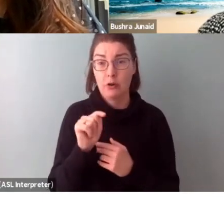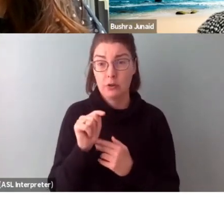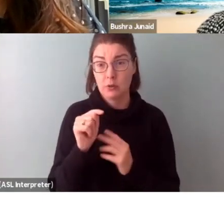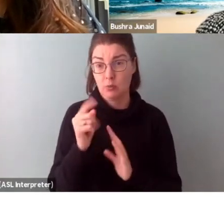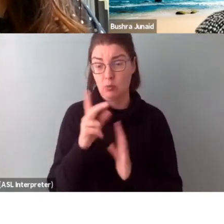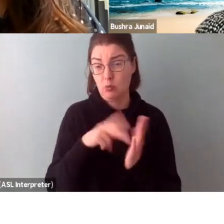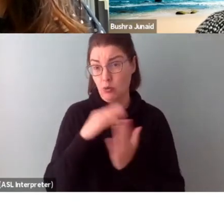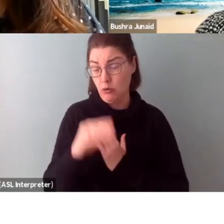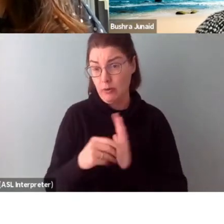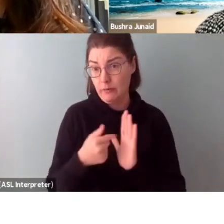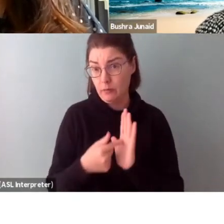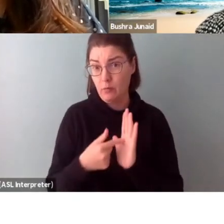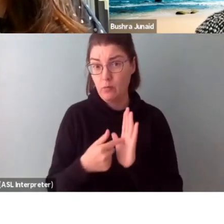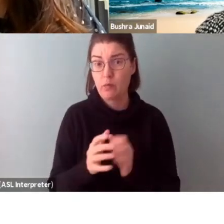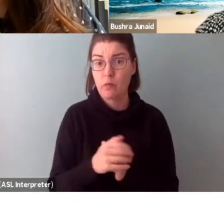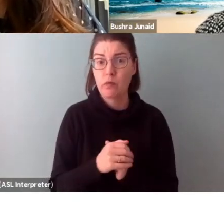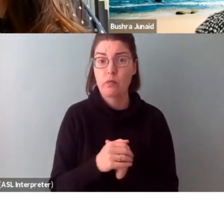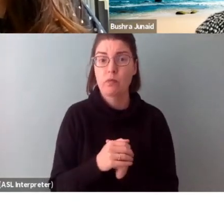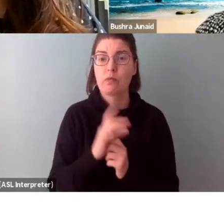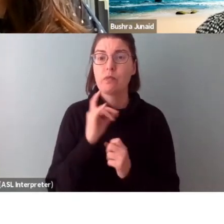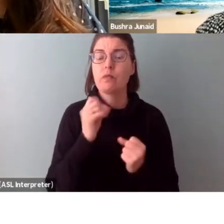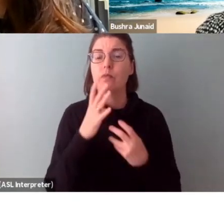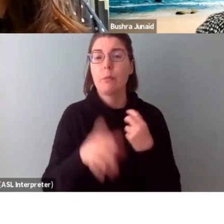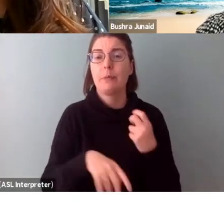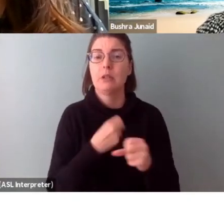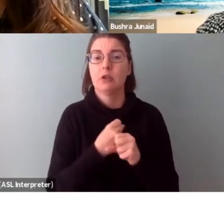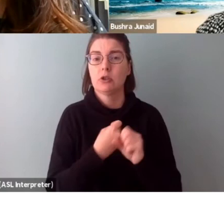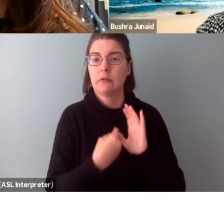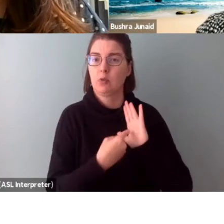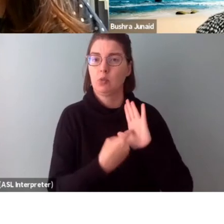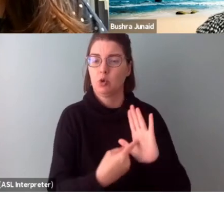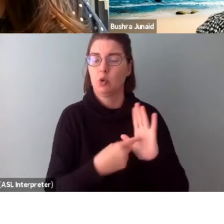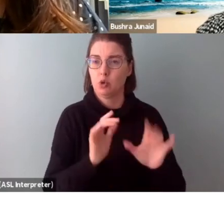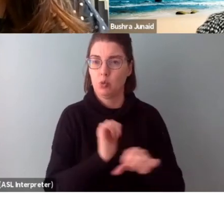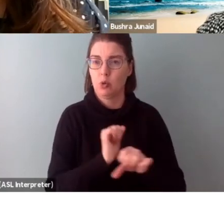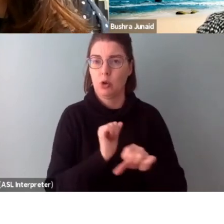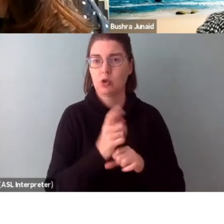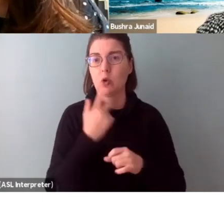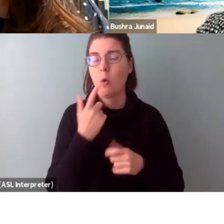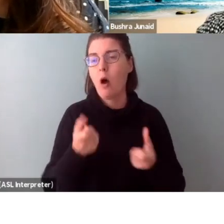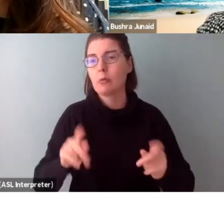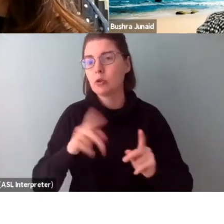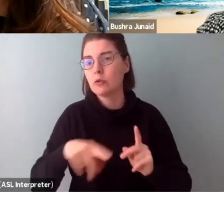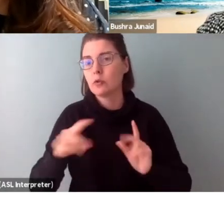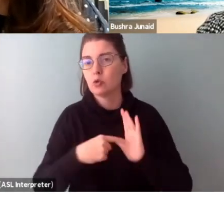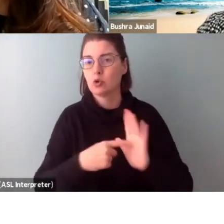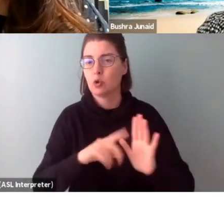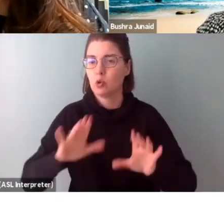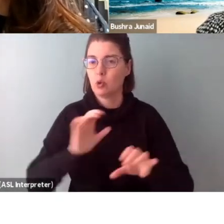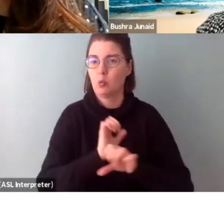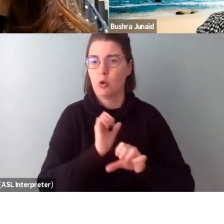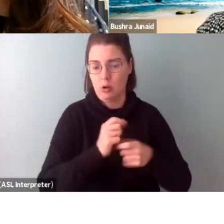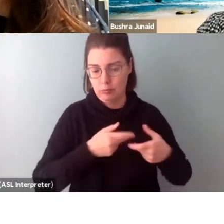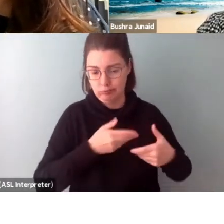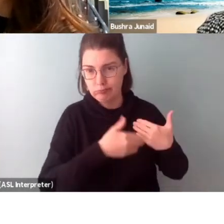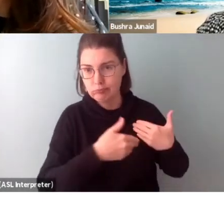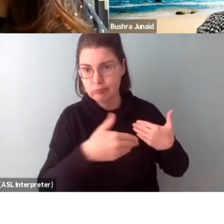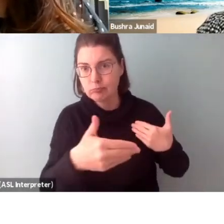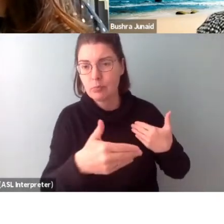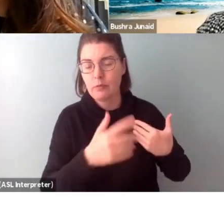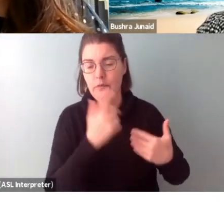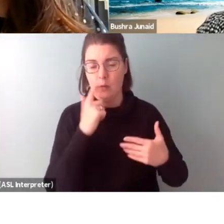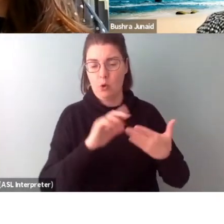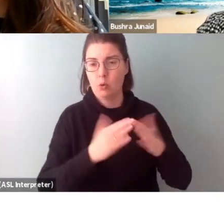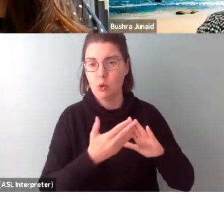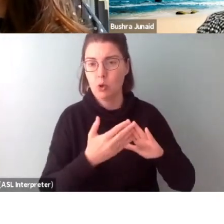looks at years of public presentation. So opportunities that you've had to show your work to community